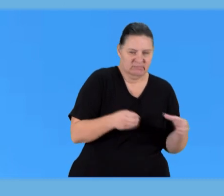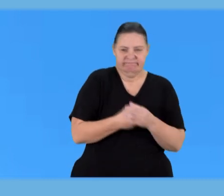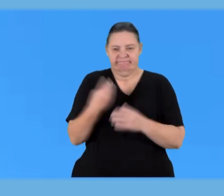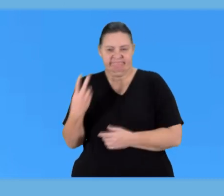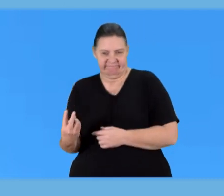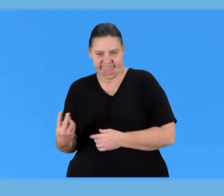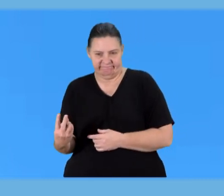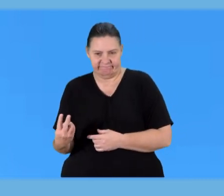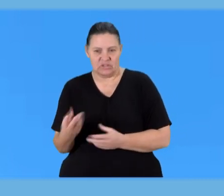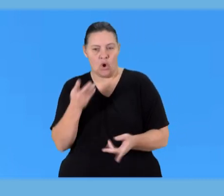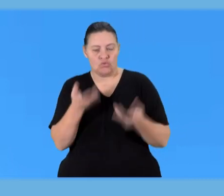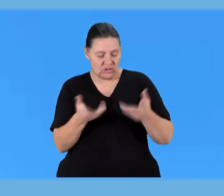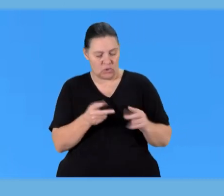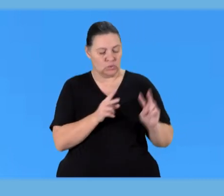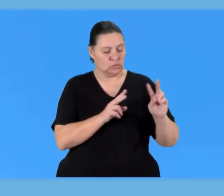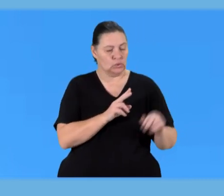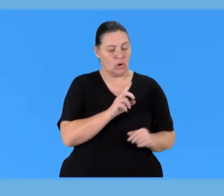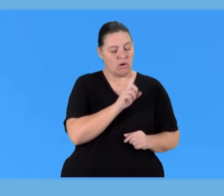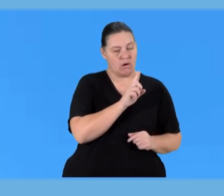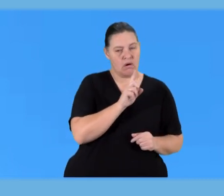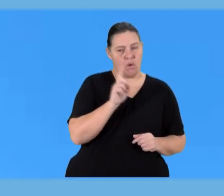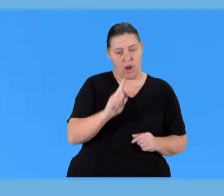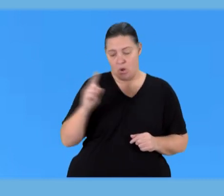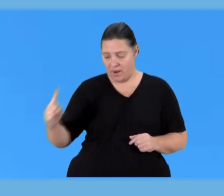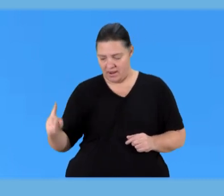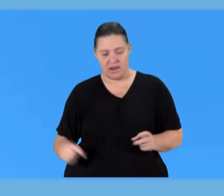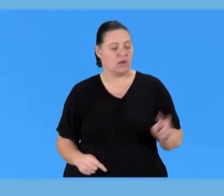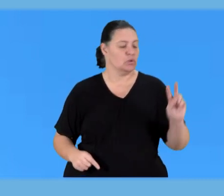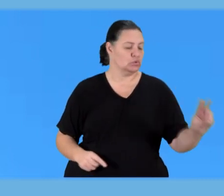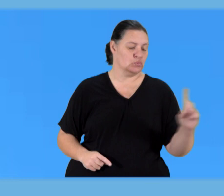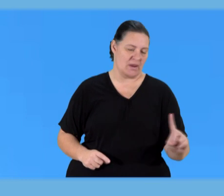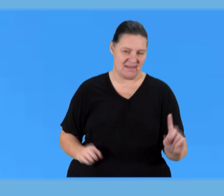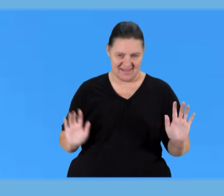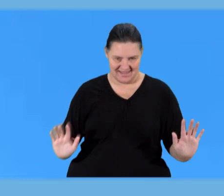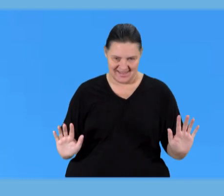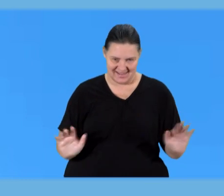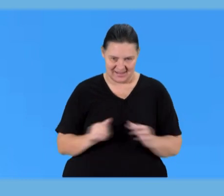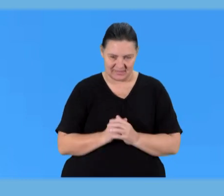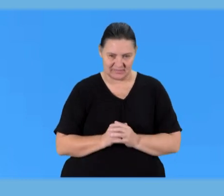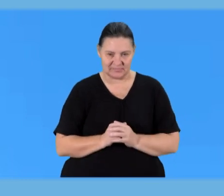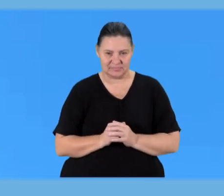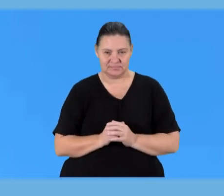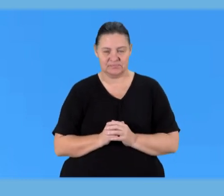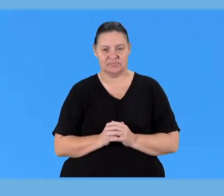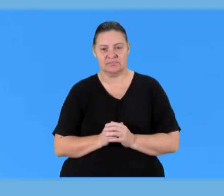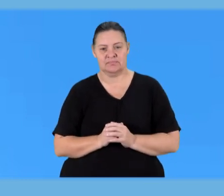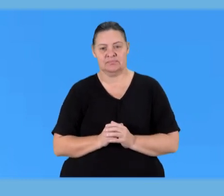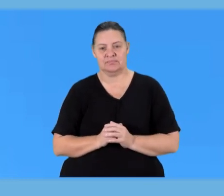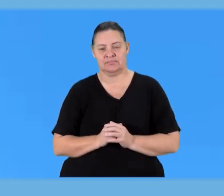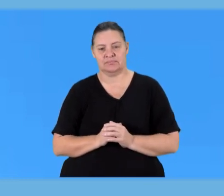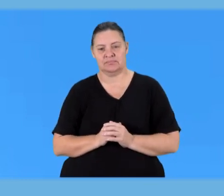the product will have a ratio of one is to one where the m again still denotes the metal found in group two